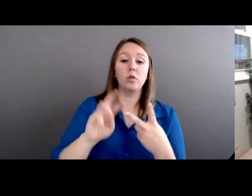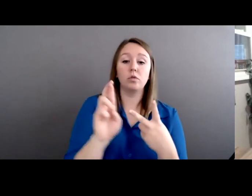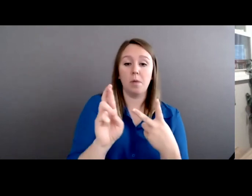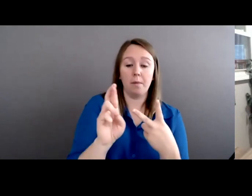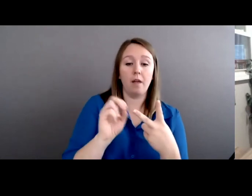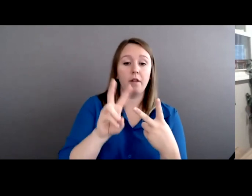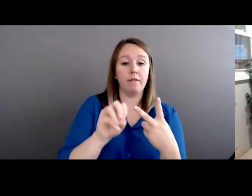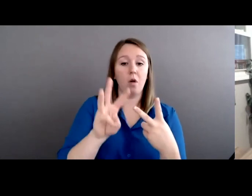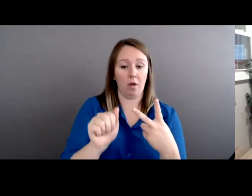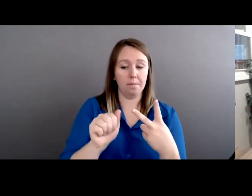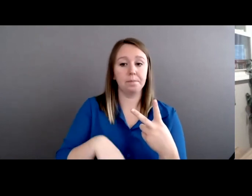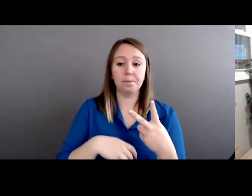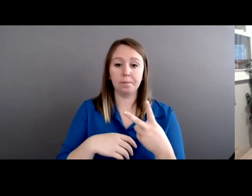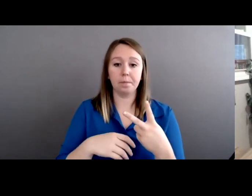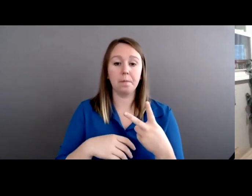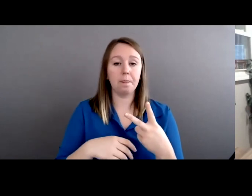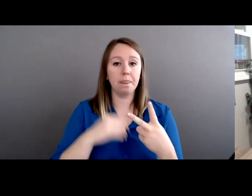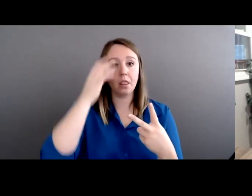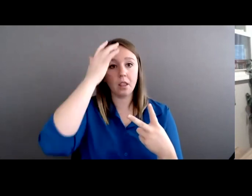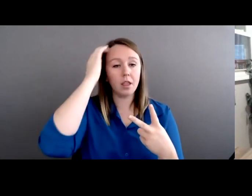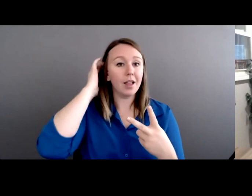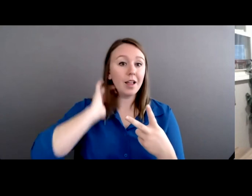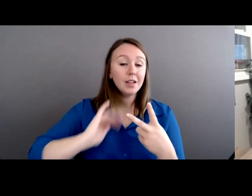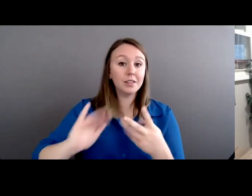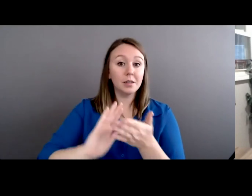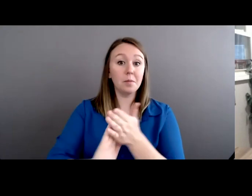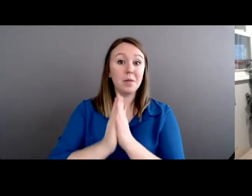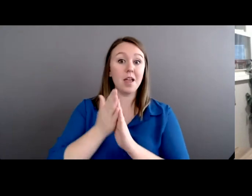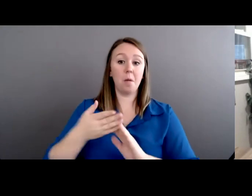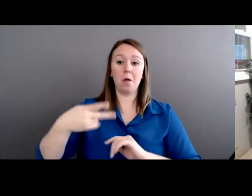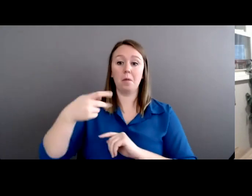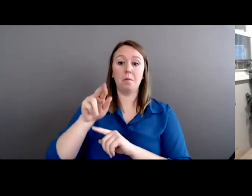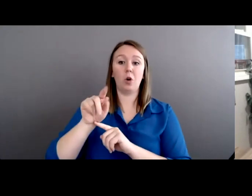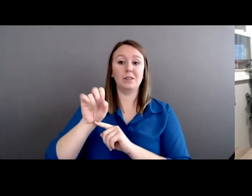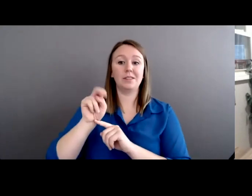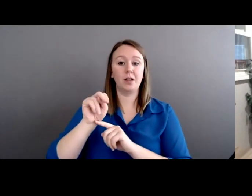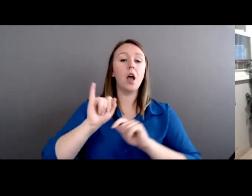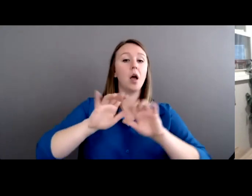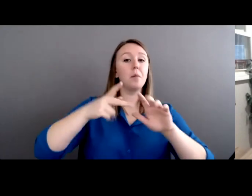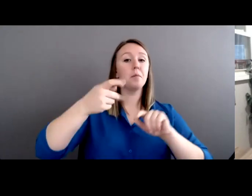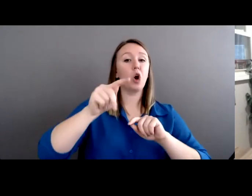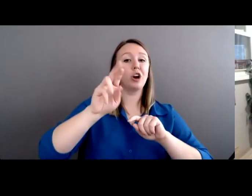VAWA. And it has become bipartisan, or it's become a partisan issue, unfortunately.